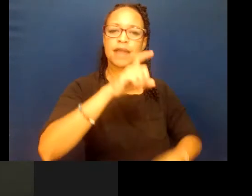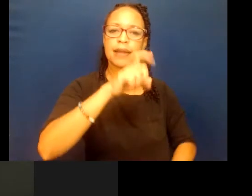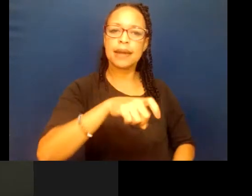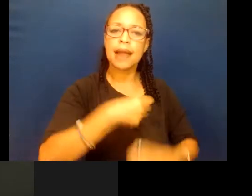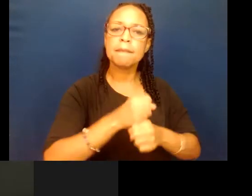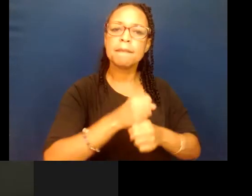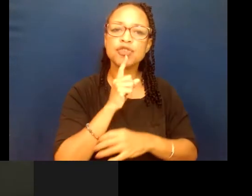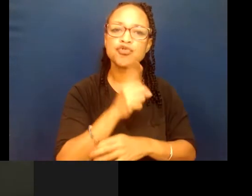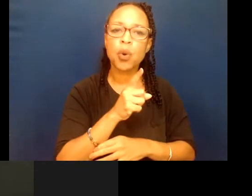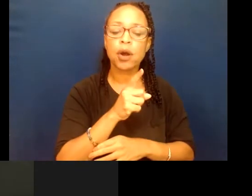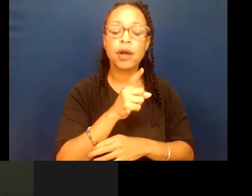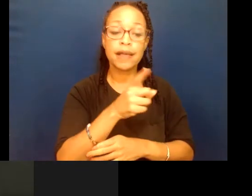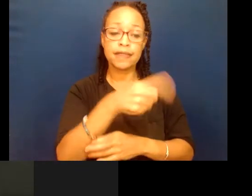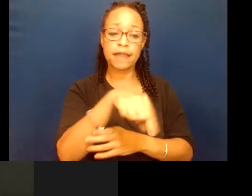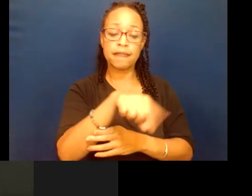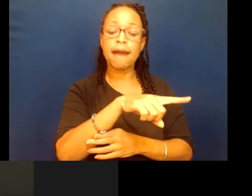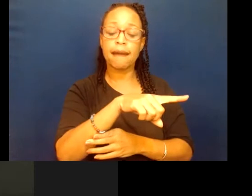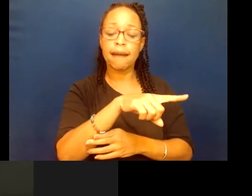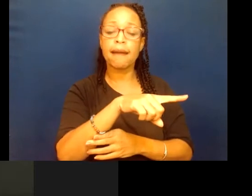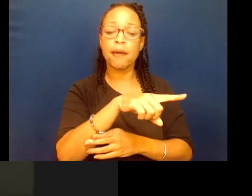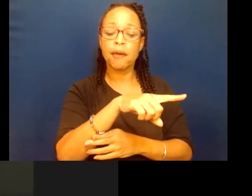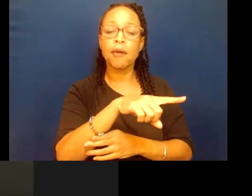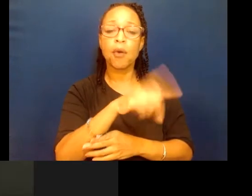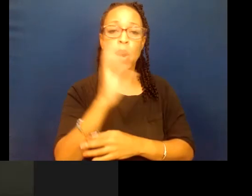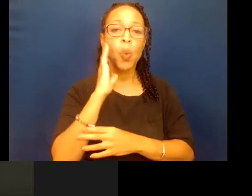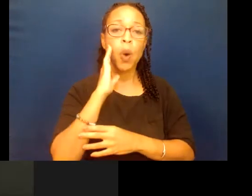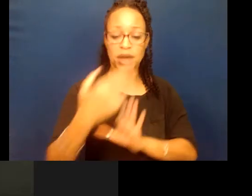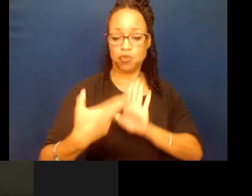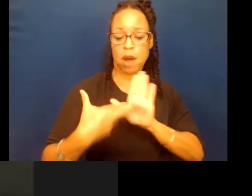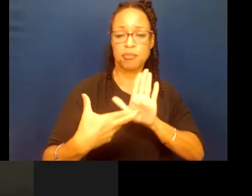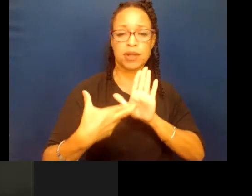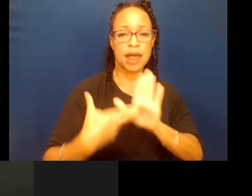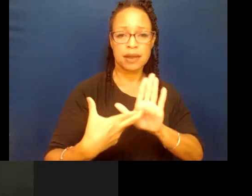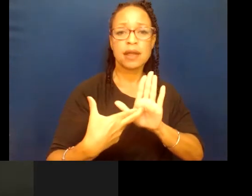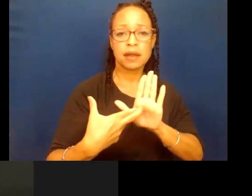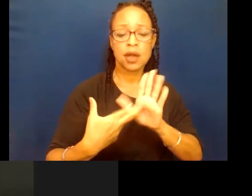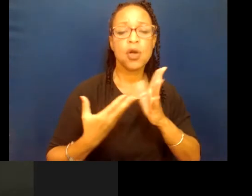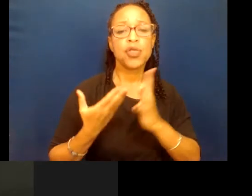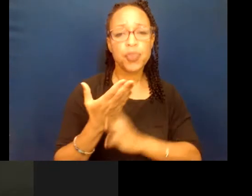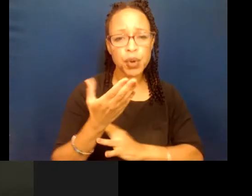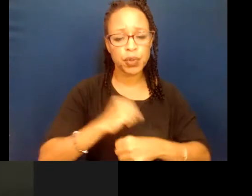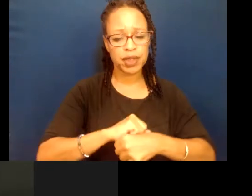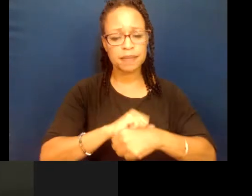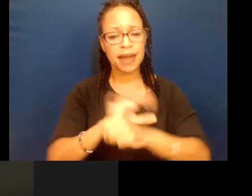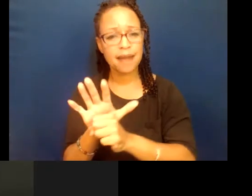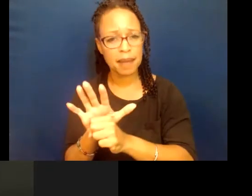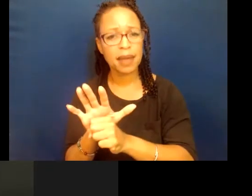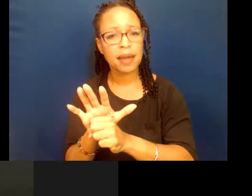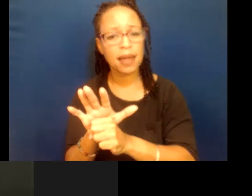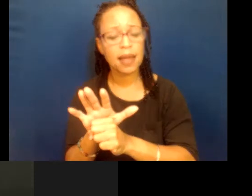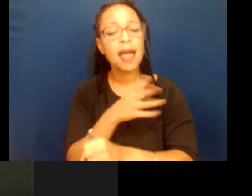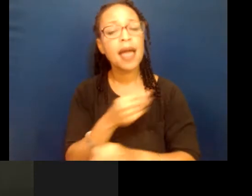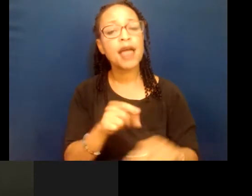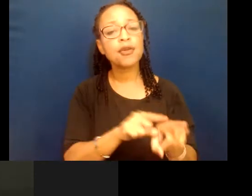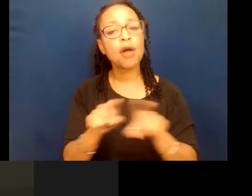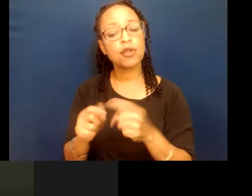that they are going to be well represented through this crisis, but to ensure that also we advocate